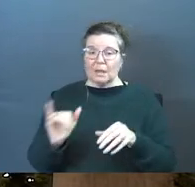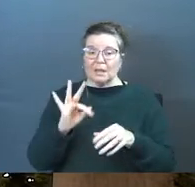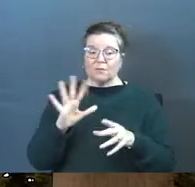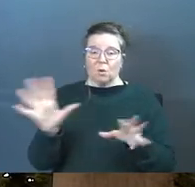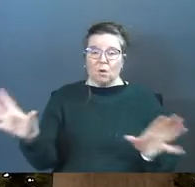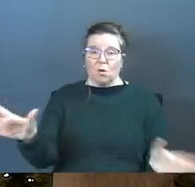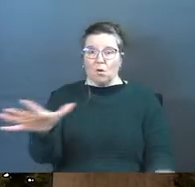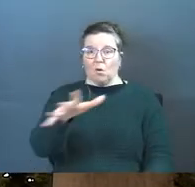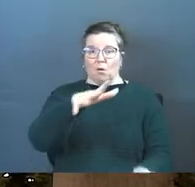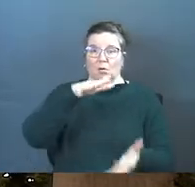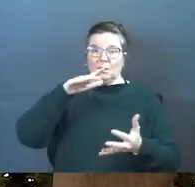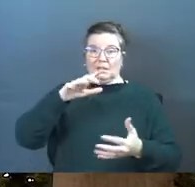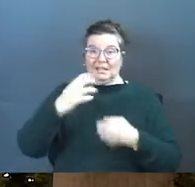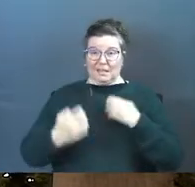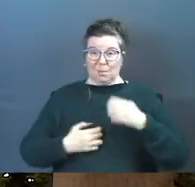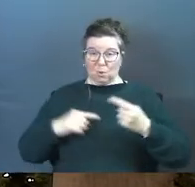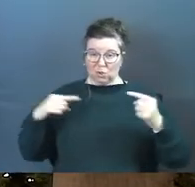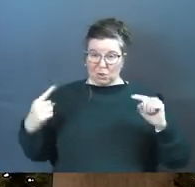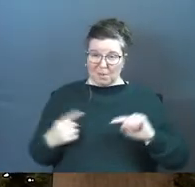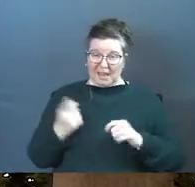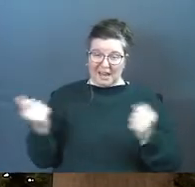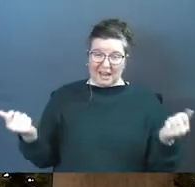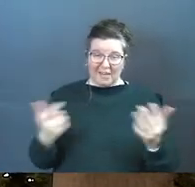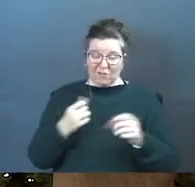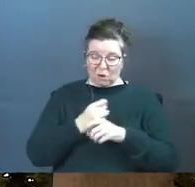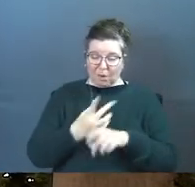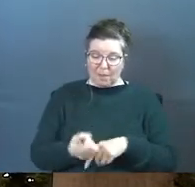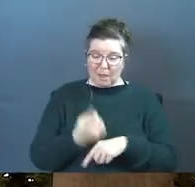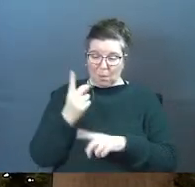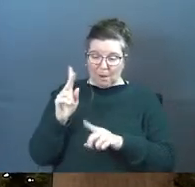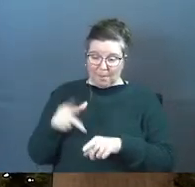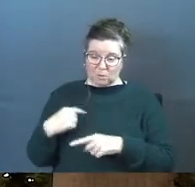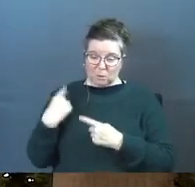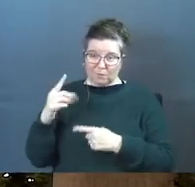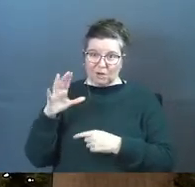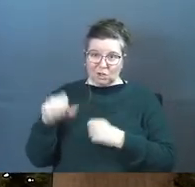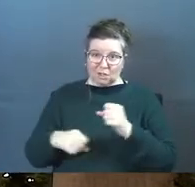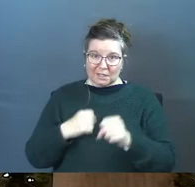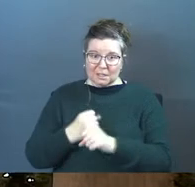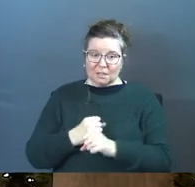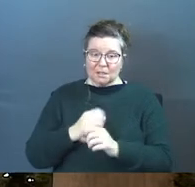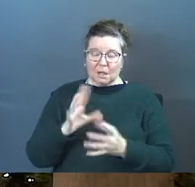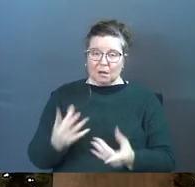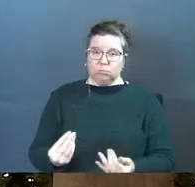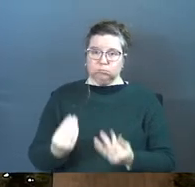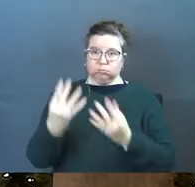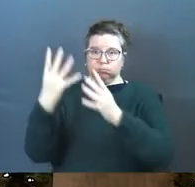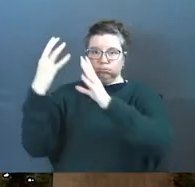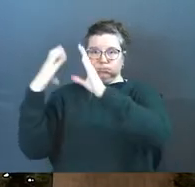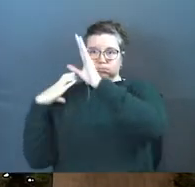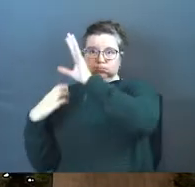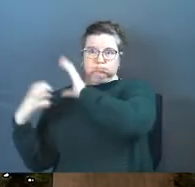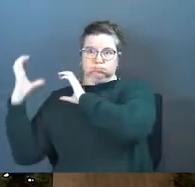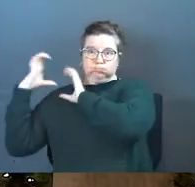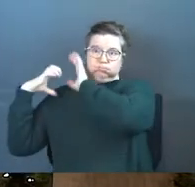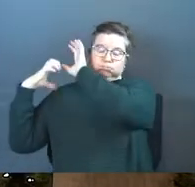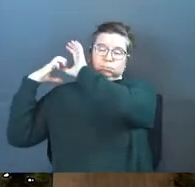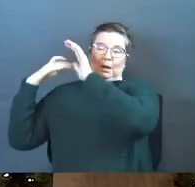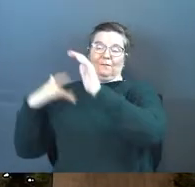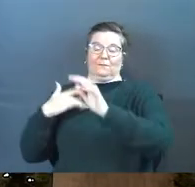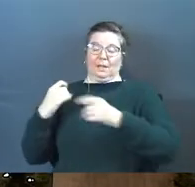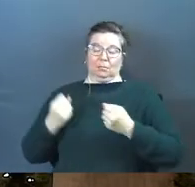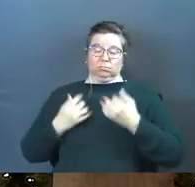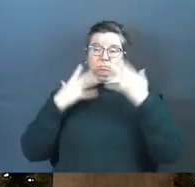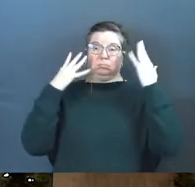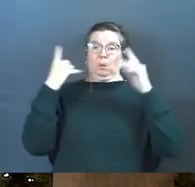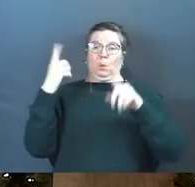if he could take all the emotional pain caused by just that one individual over a hundred years and you pile it right back on him and make him feel it